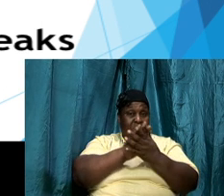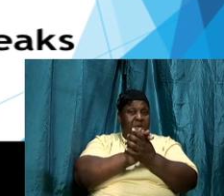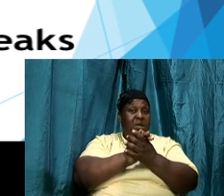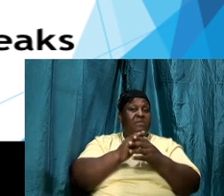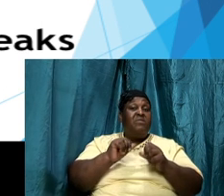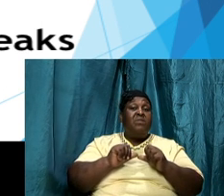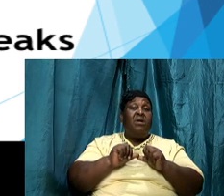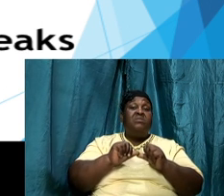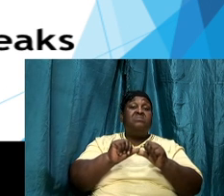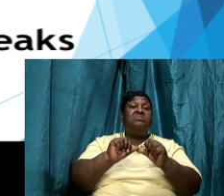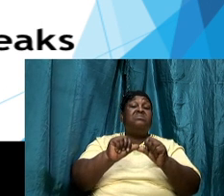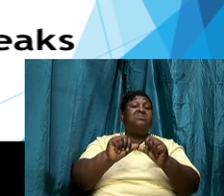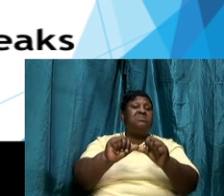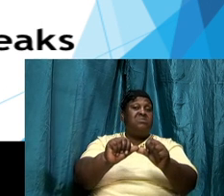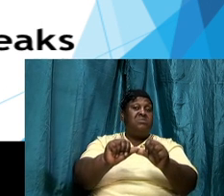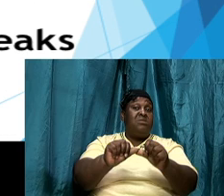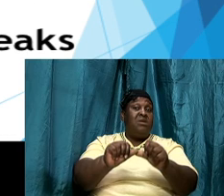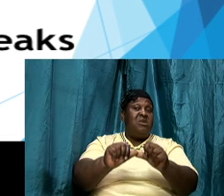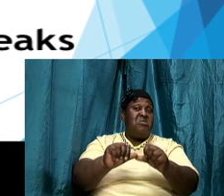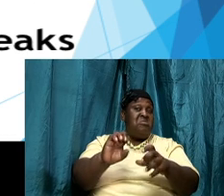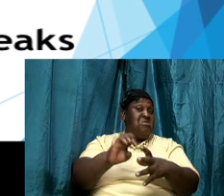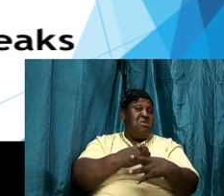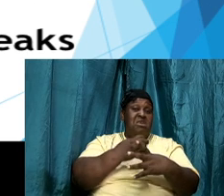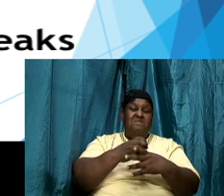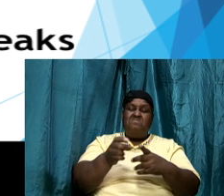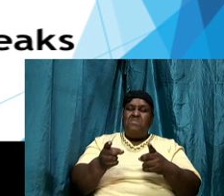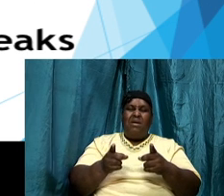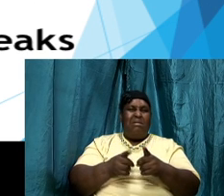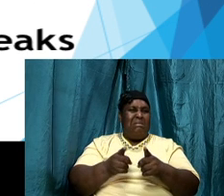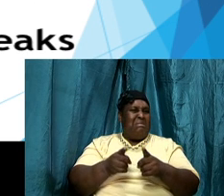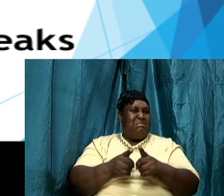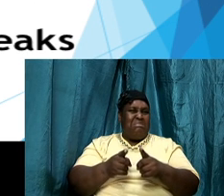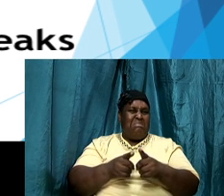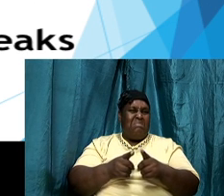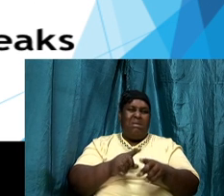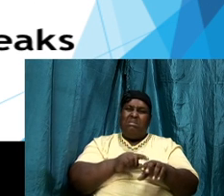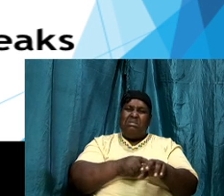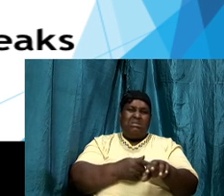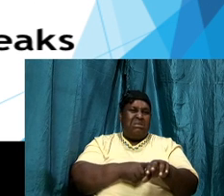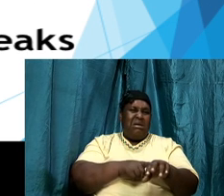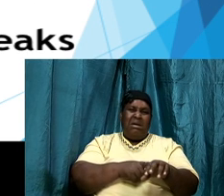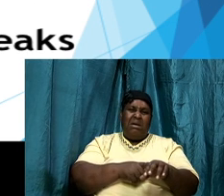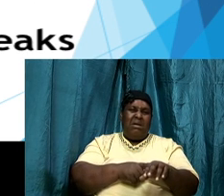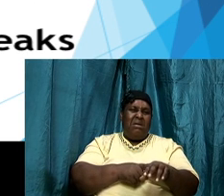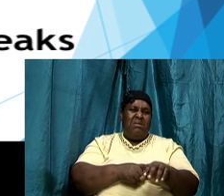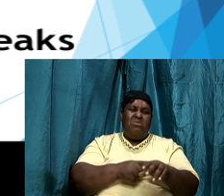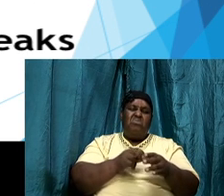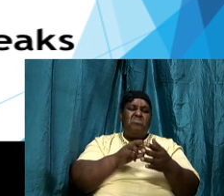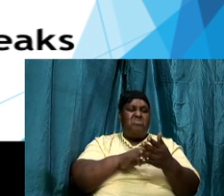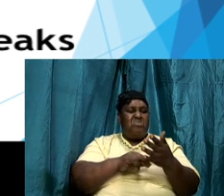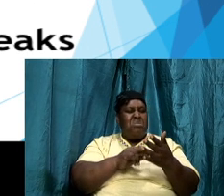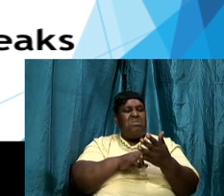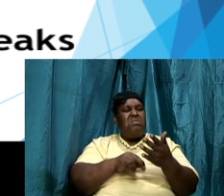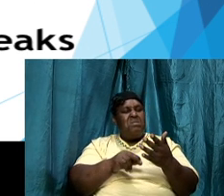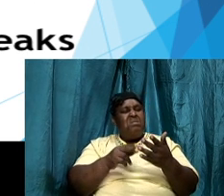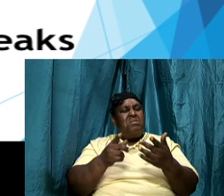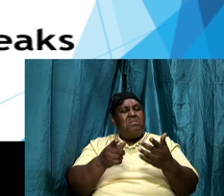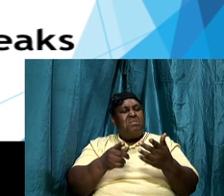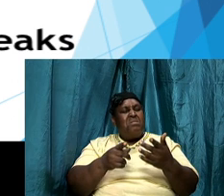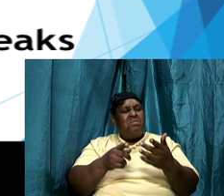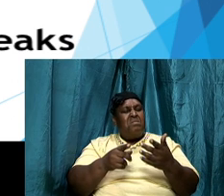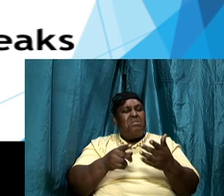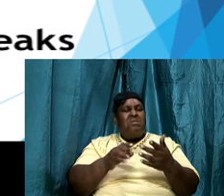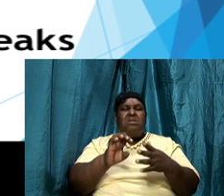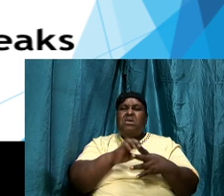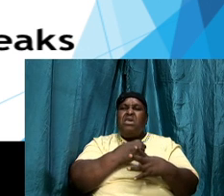and even if it is a little bit at the start and we do a little if we do one chapter